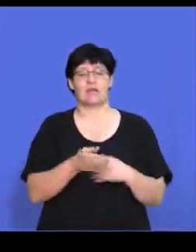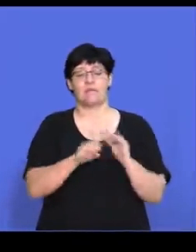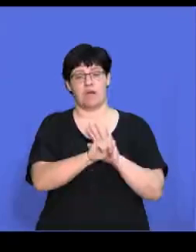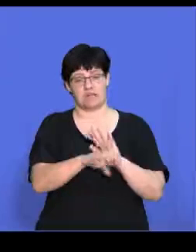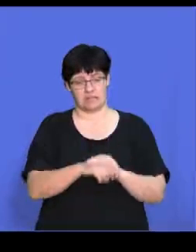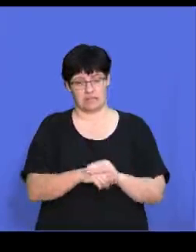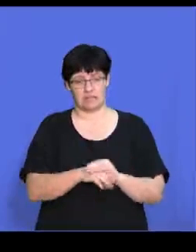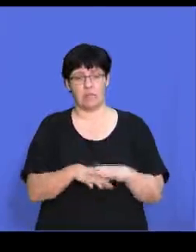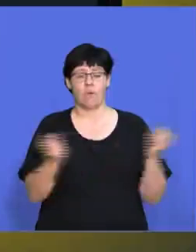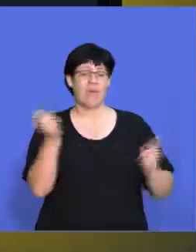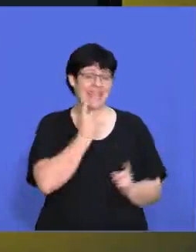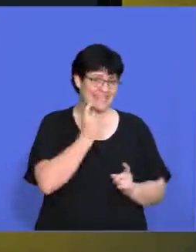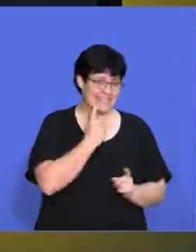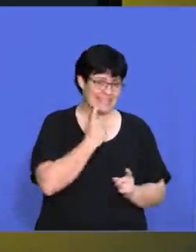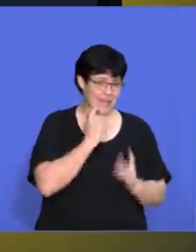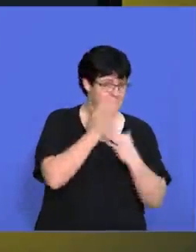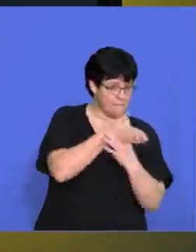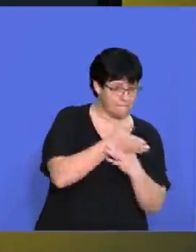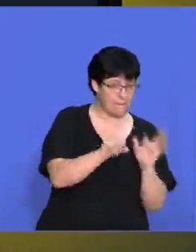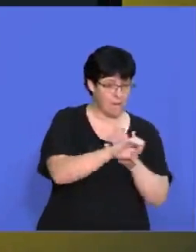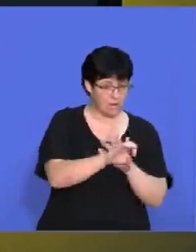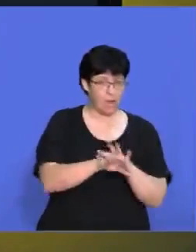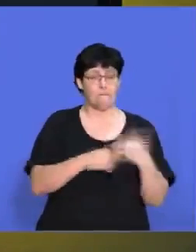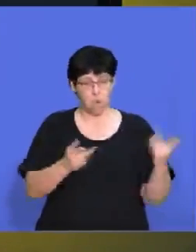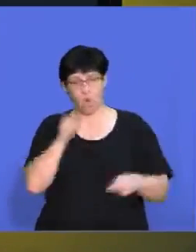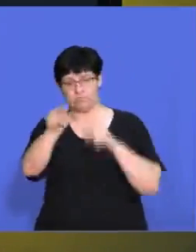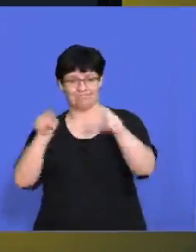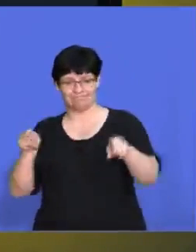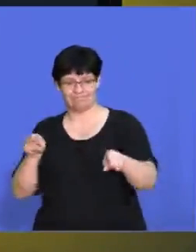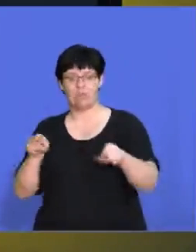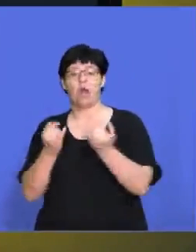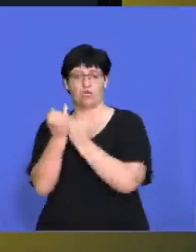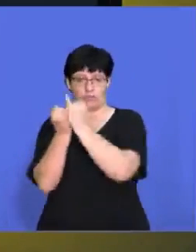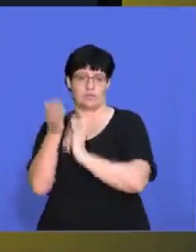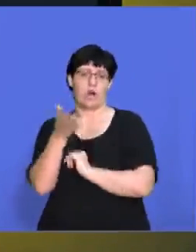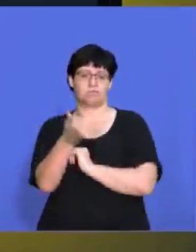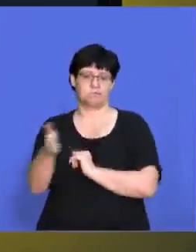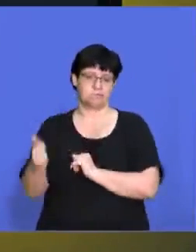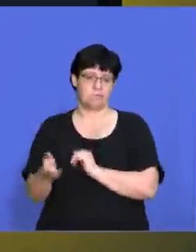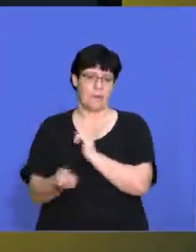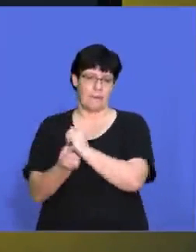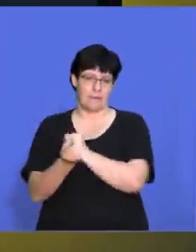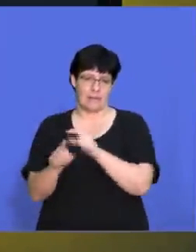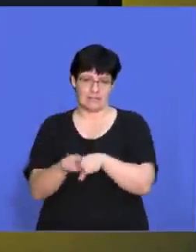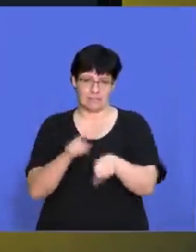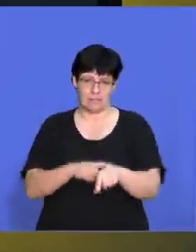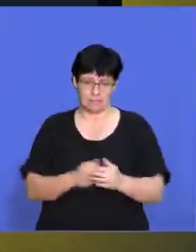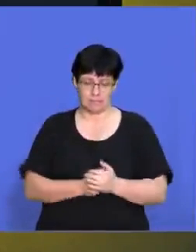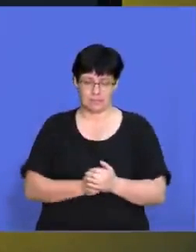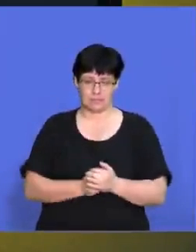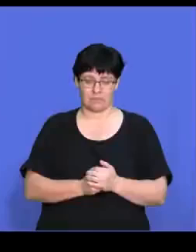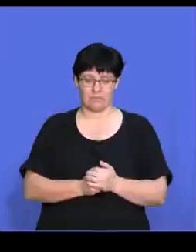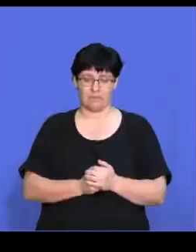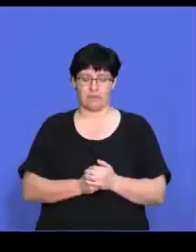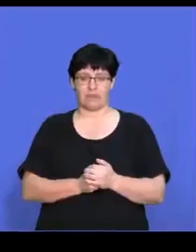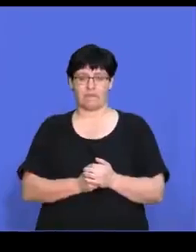that the easier it is to get into the market, the more likely you're going to have those competitors coming in there. Um,